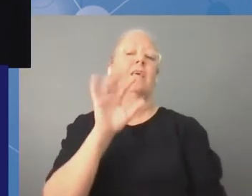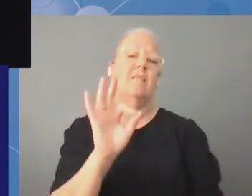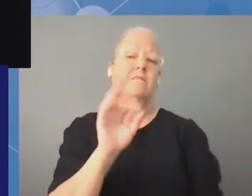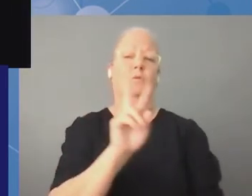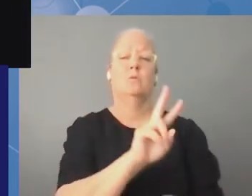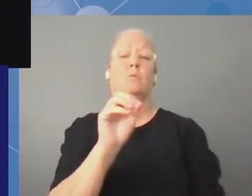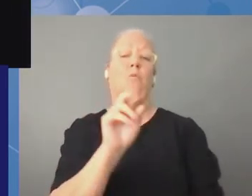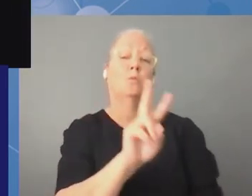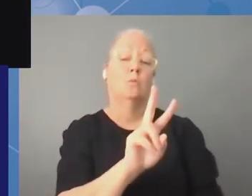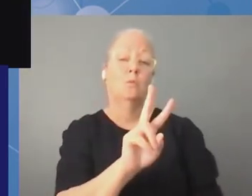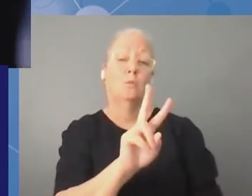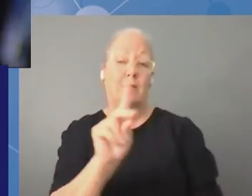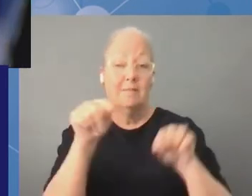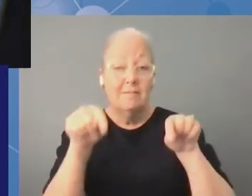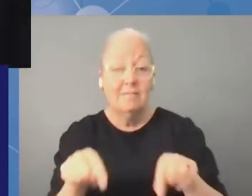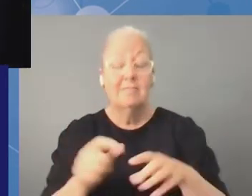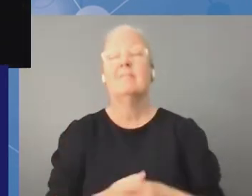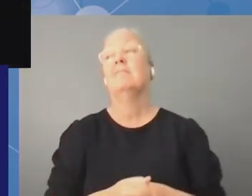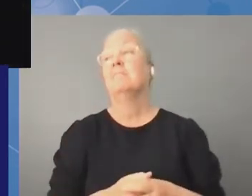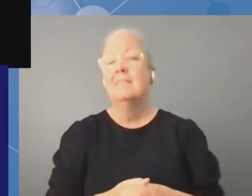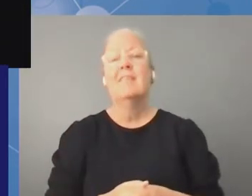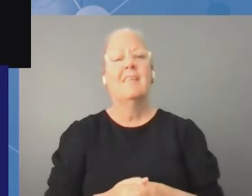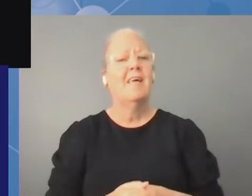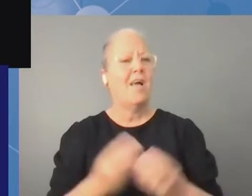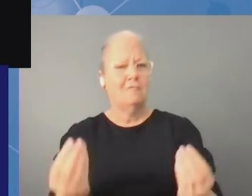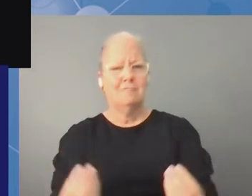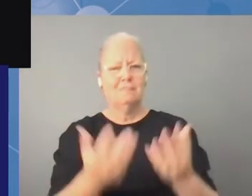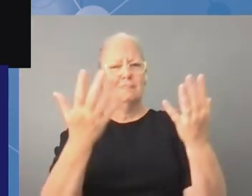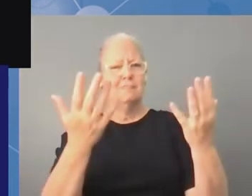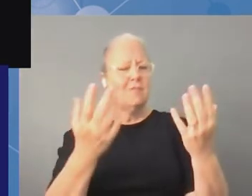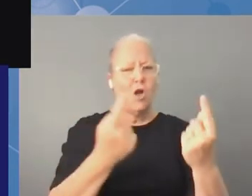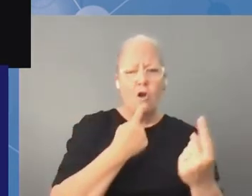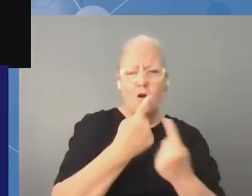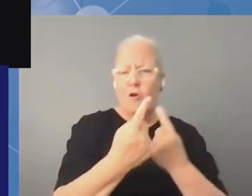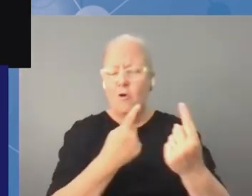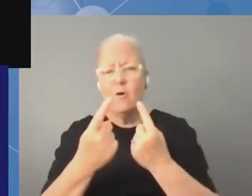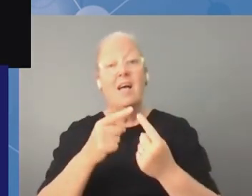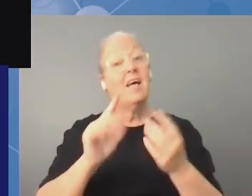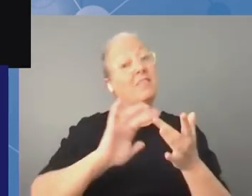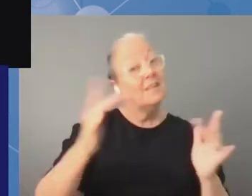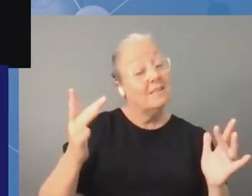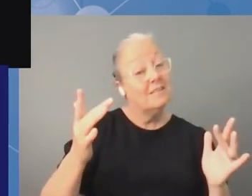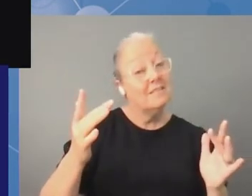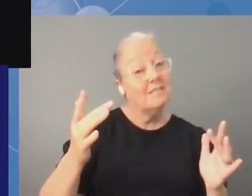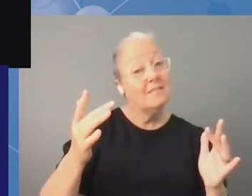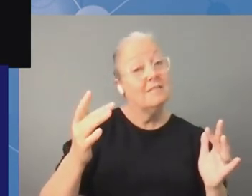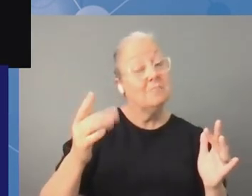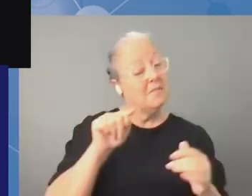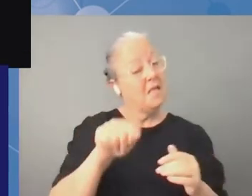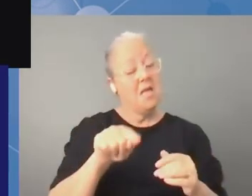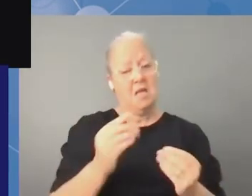and it has been a place of vibrant discussion on the internet and it has highlighted the